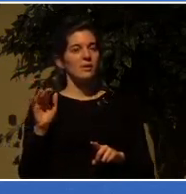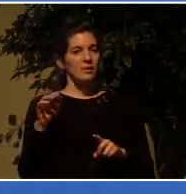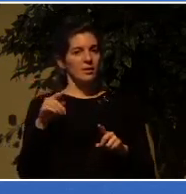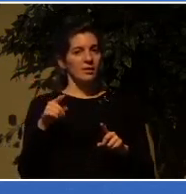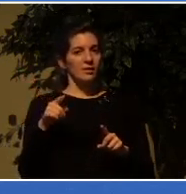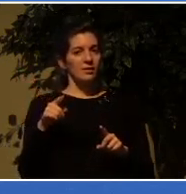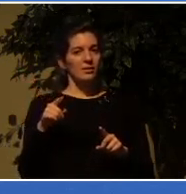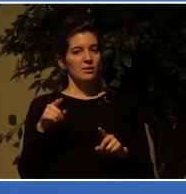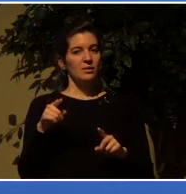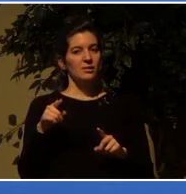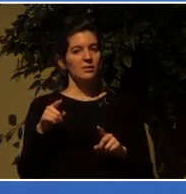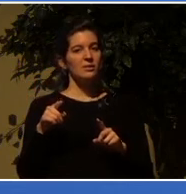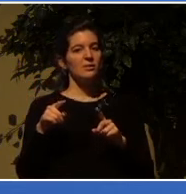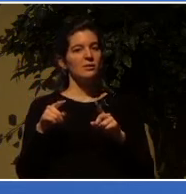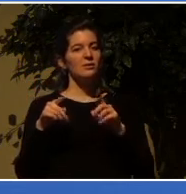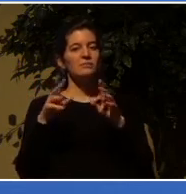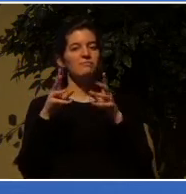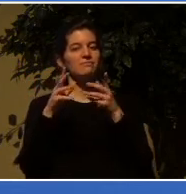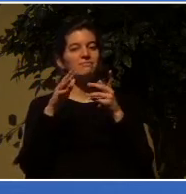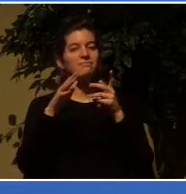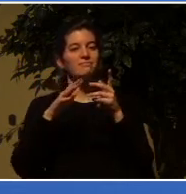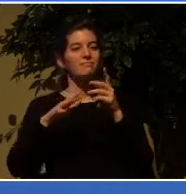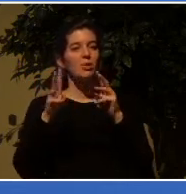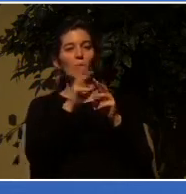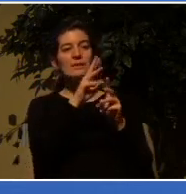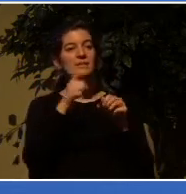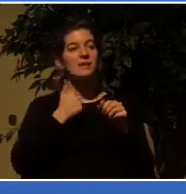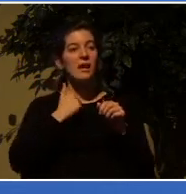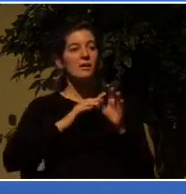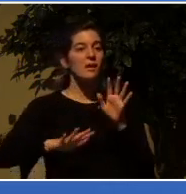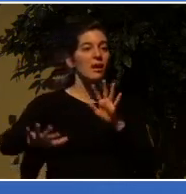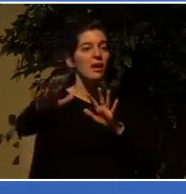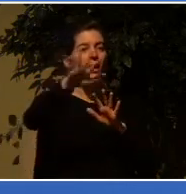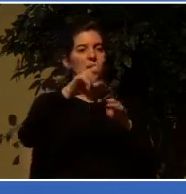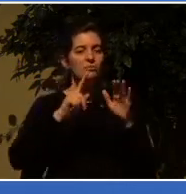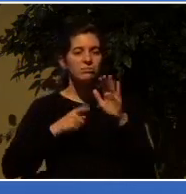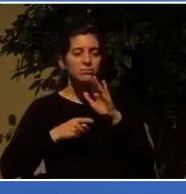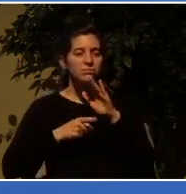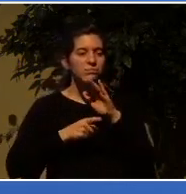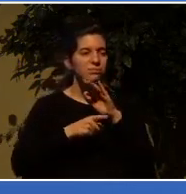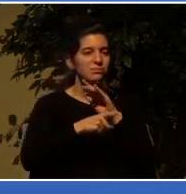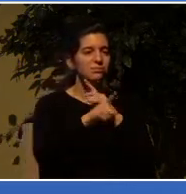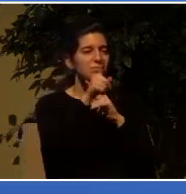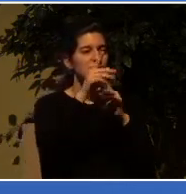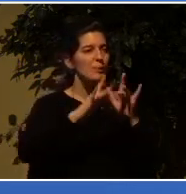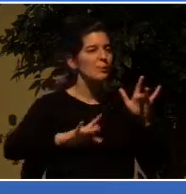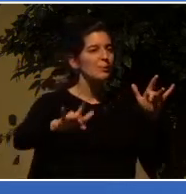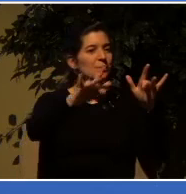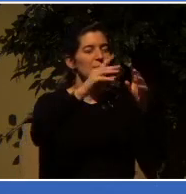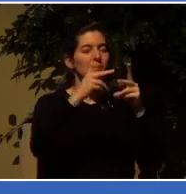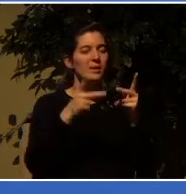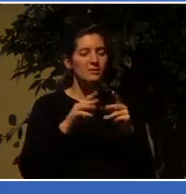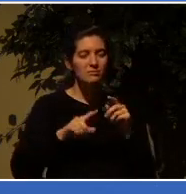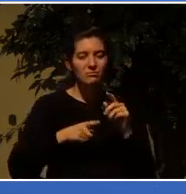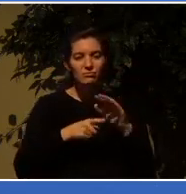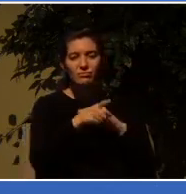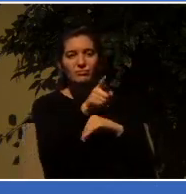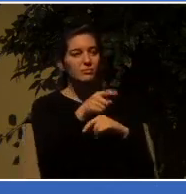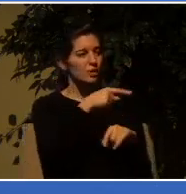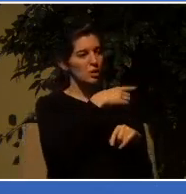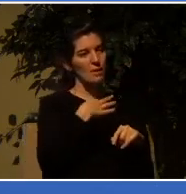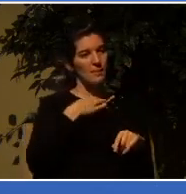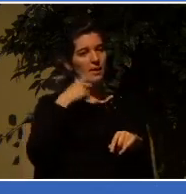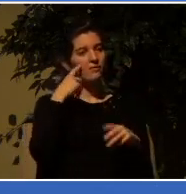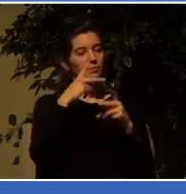wilderness expeditions in Western Canada, and she applied for the position of assistant guide